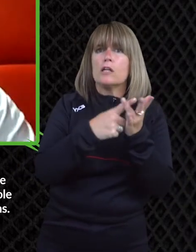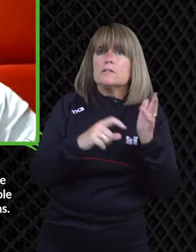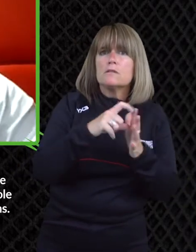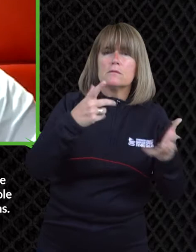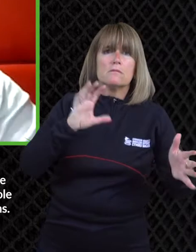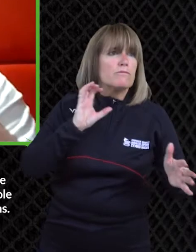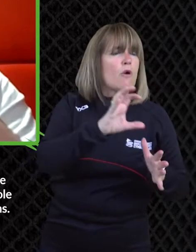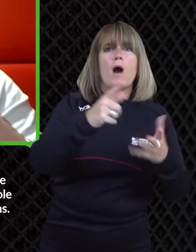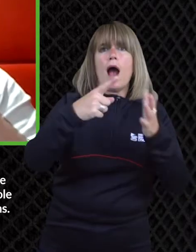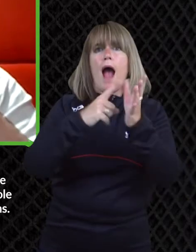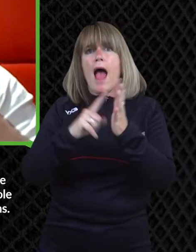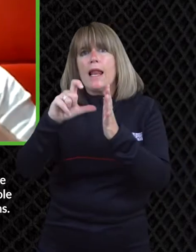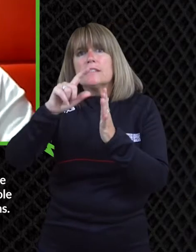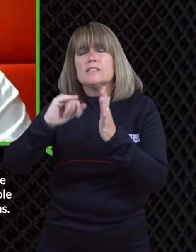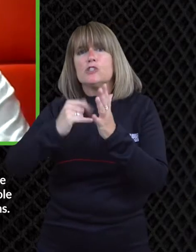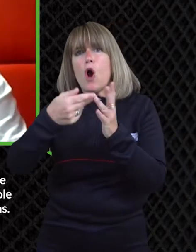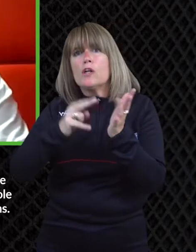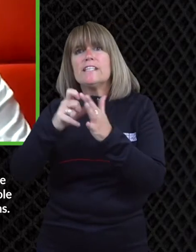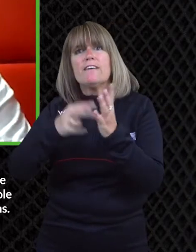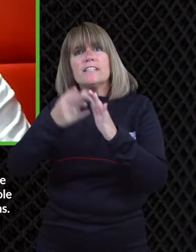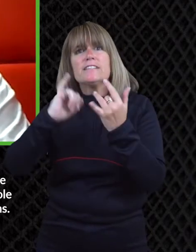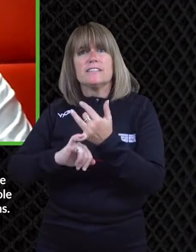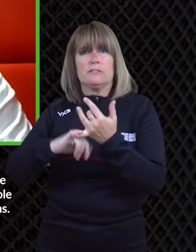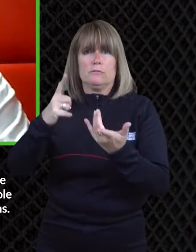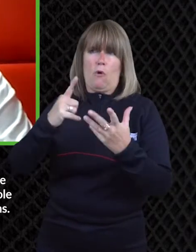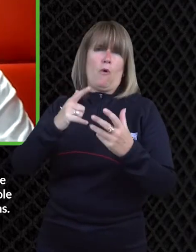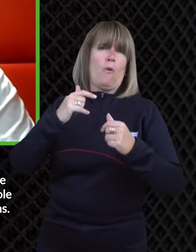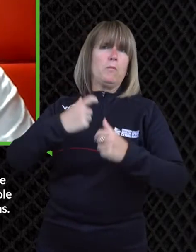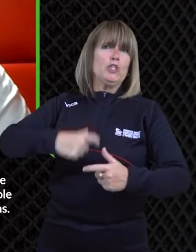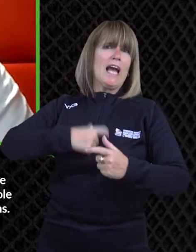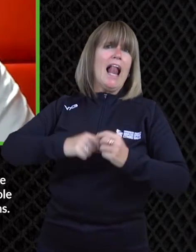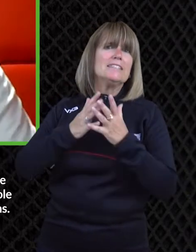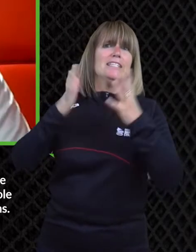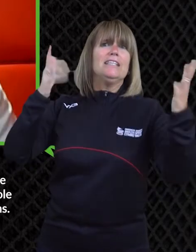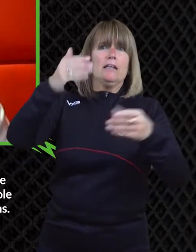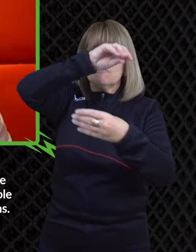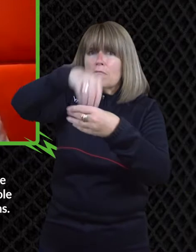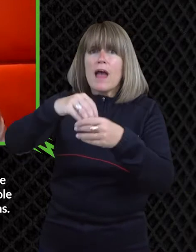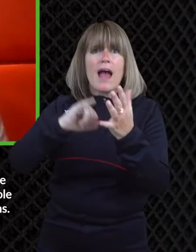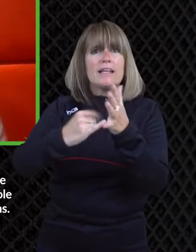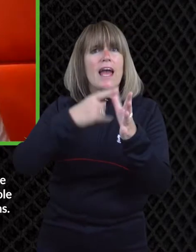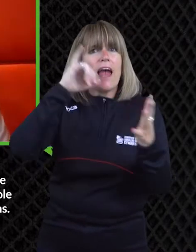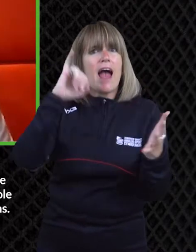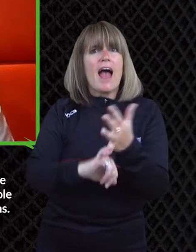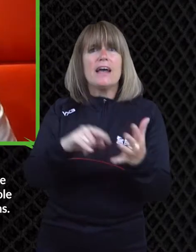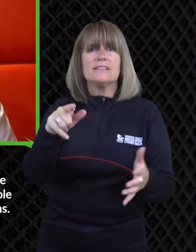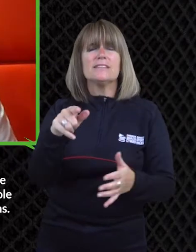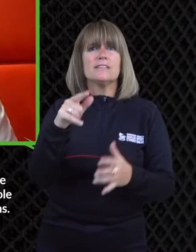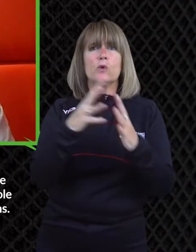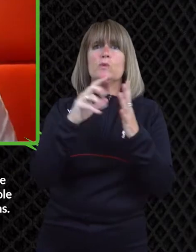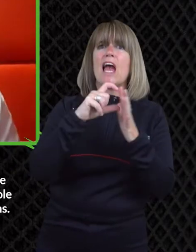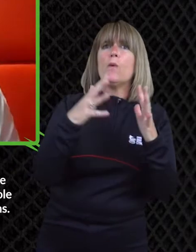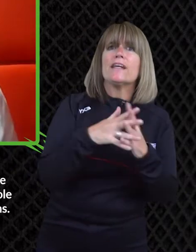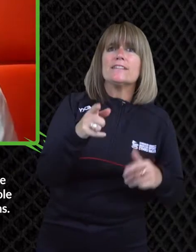paralympians who not only are they role models in you know where holly arnold uh with with